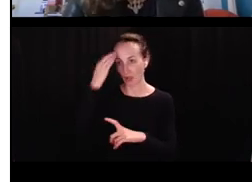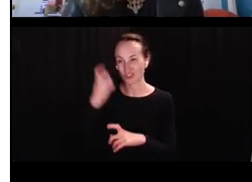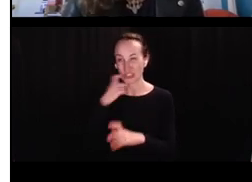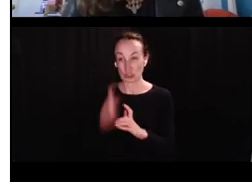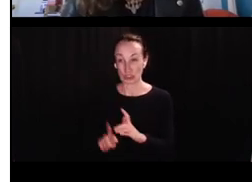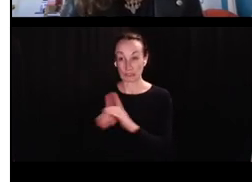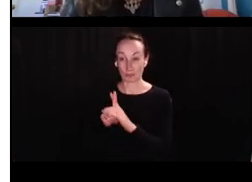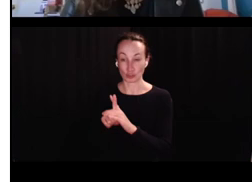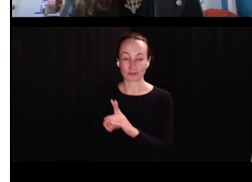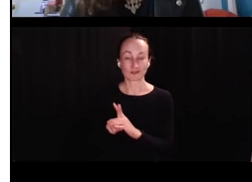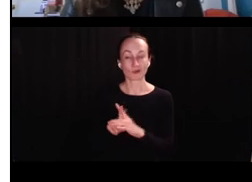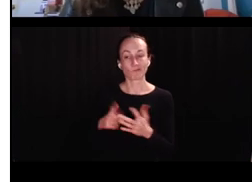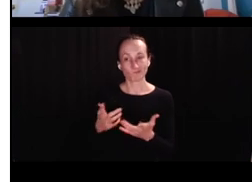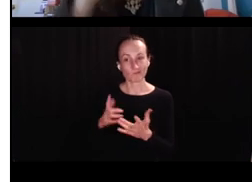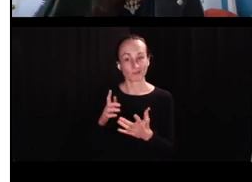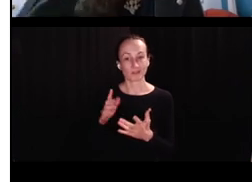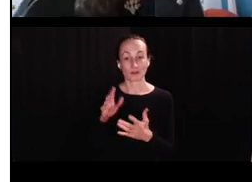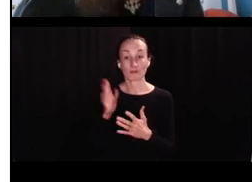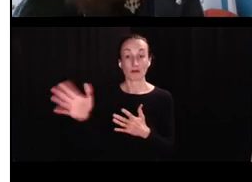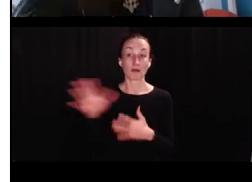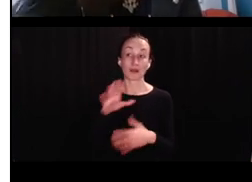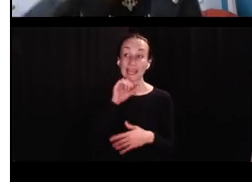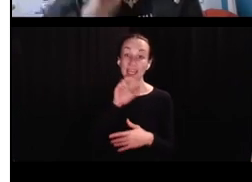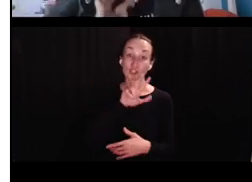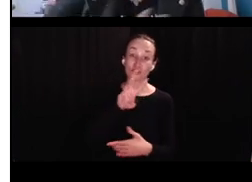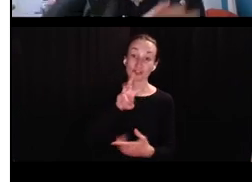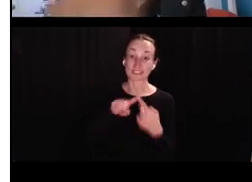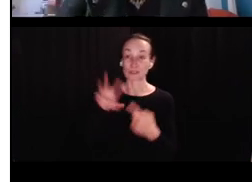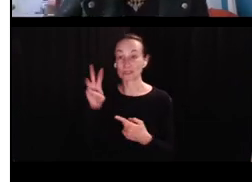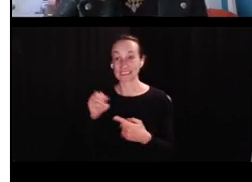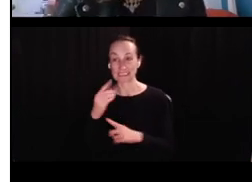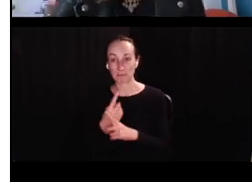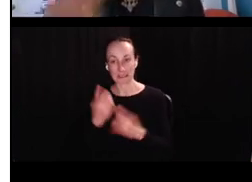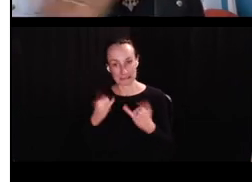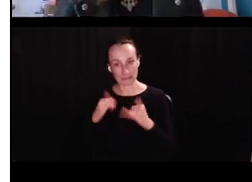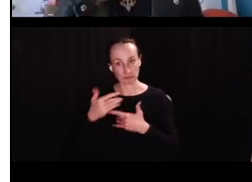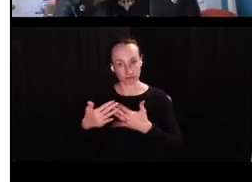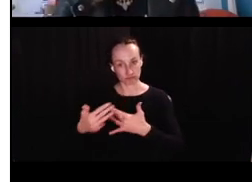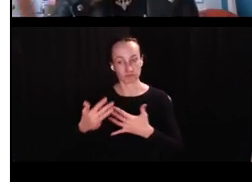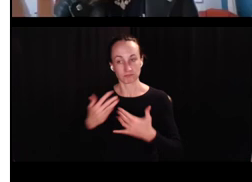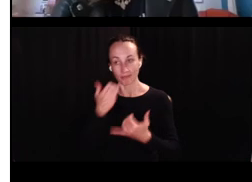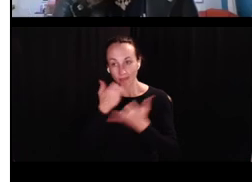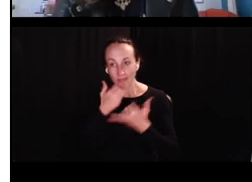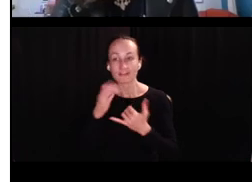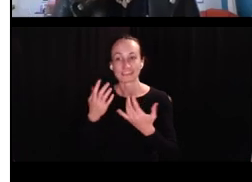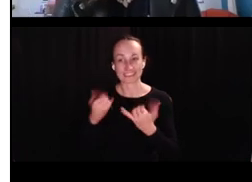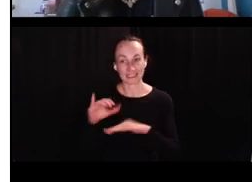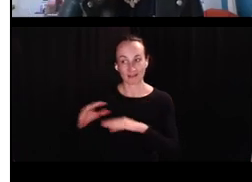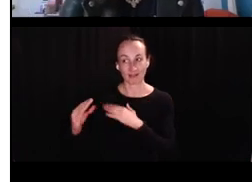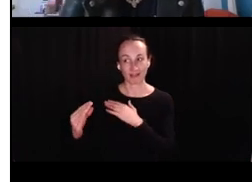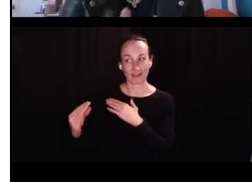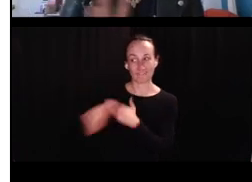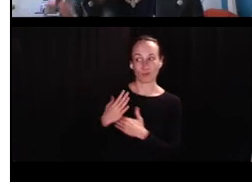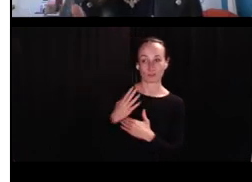not by morphosyntactic knowledge that is just emerging. And so they go on between 36 and 60 months, um,